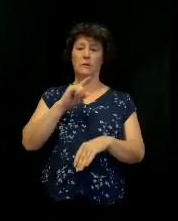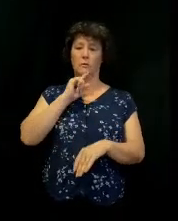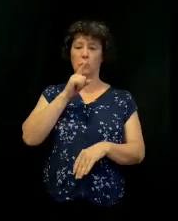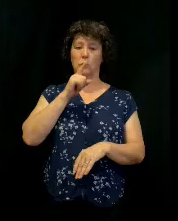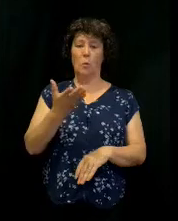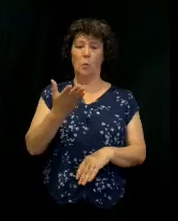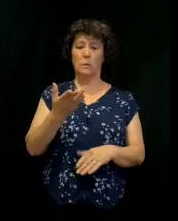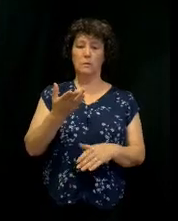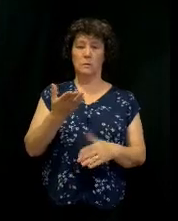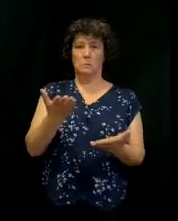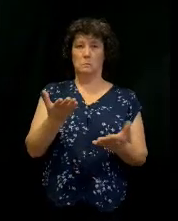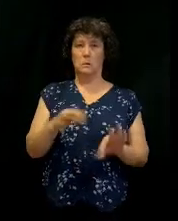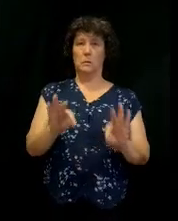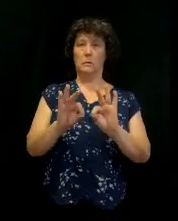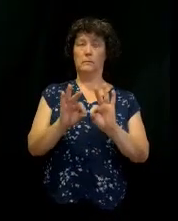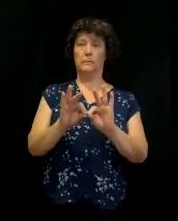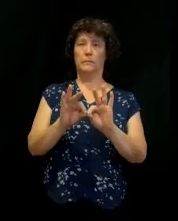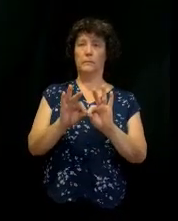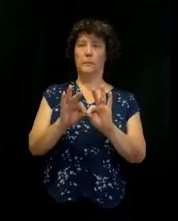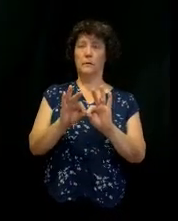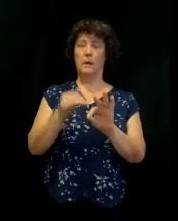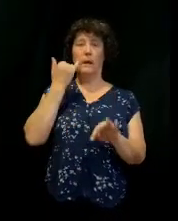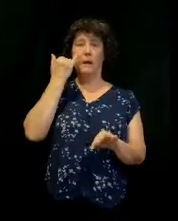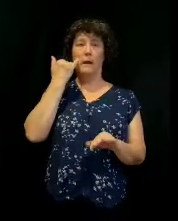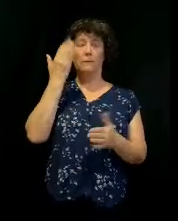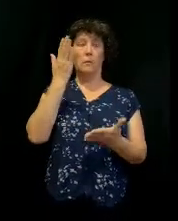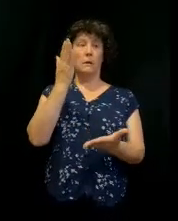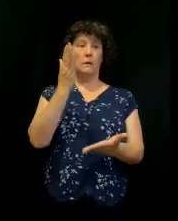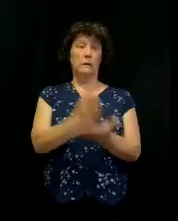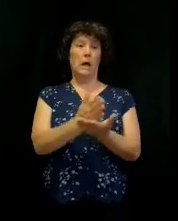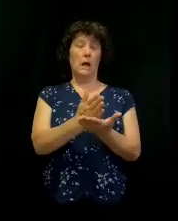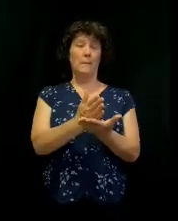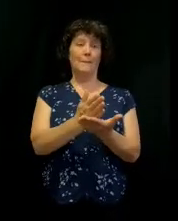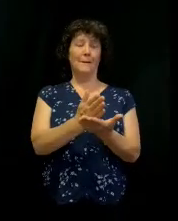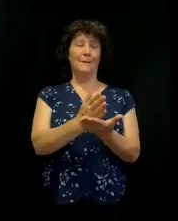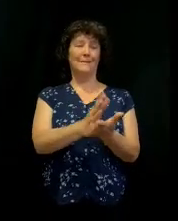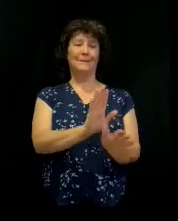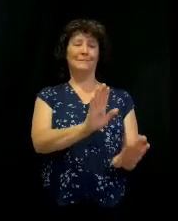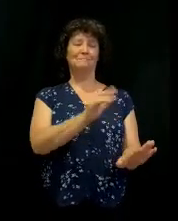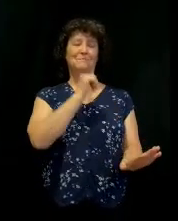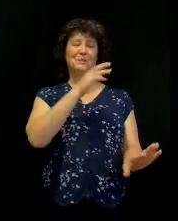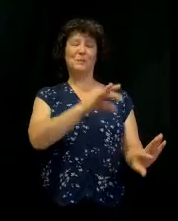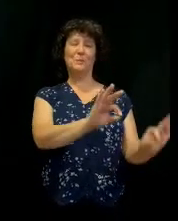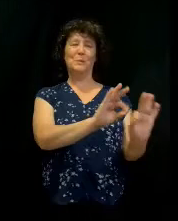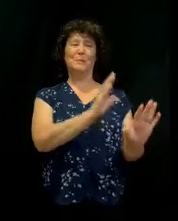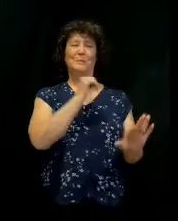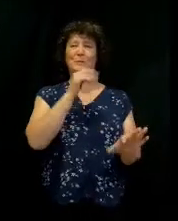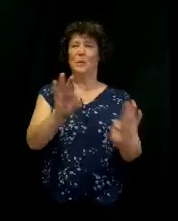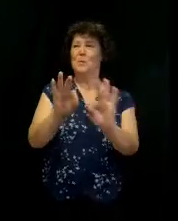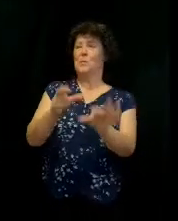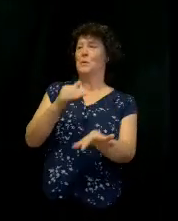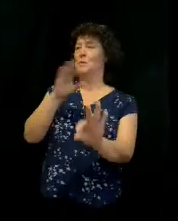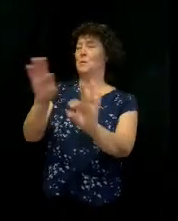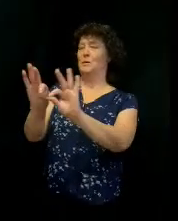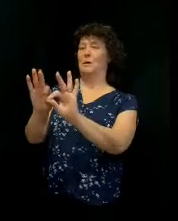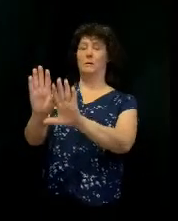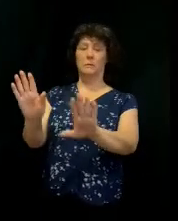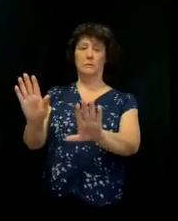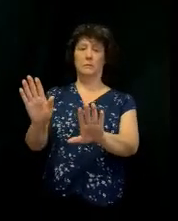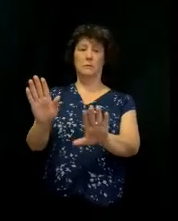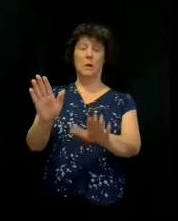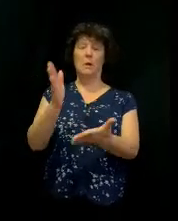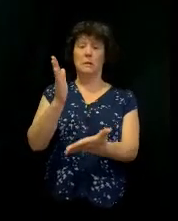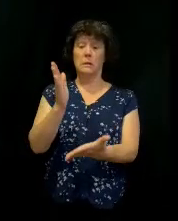And if we ever stop devaluing something, if we ever stop devaluing